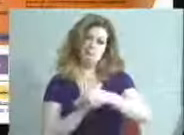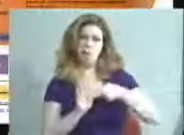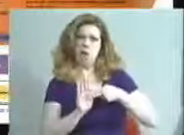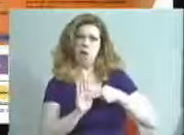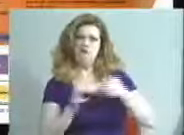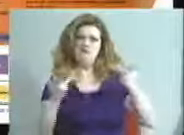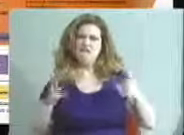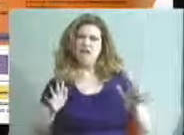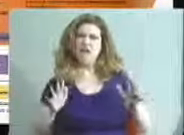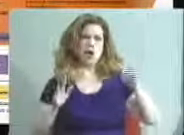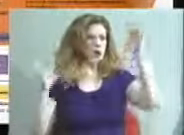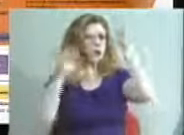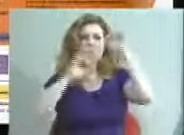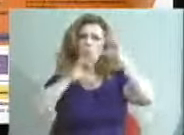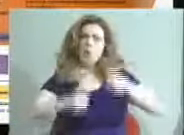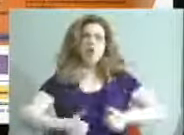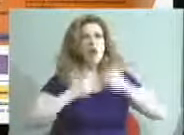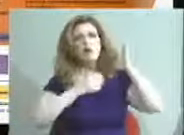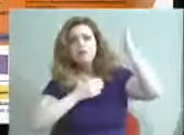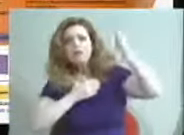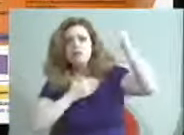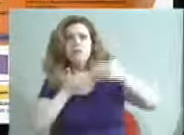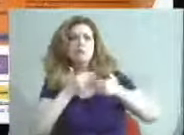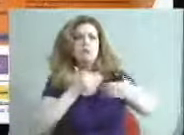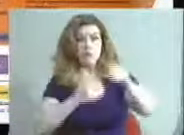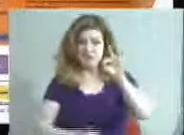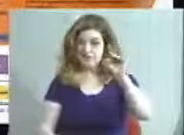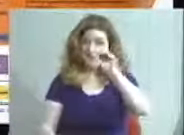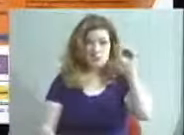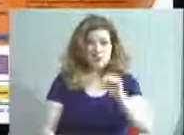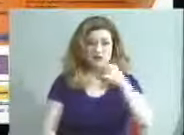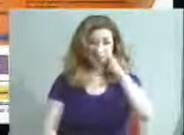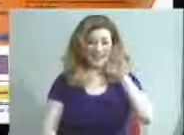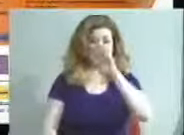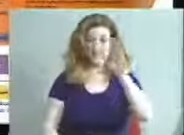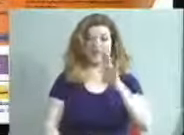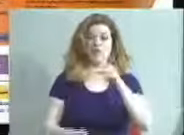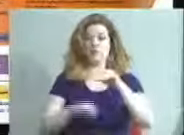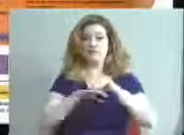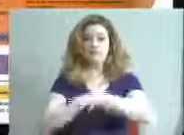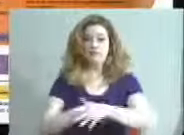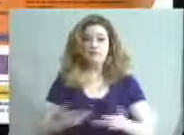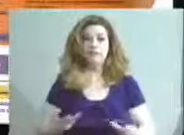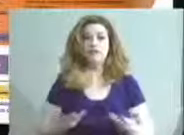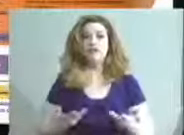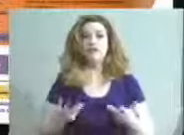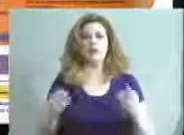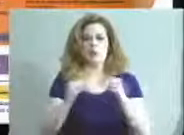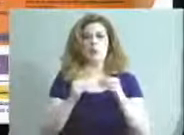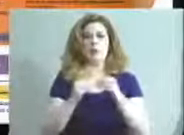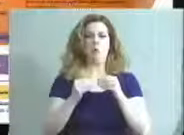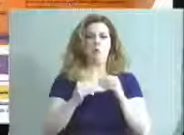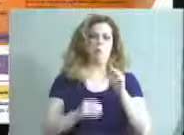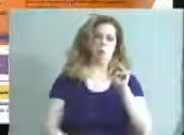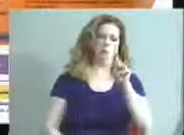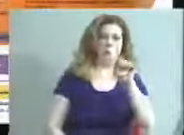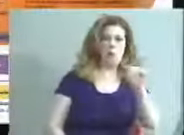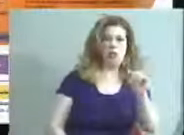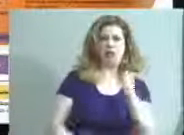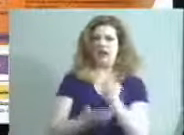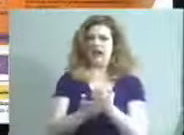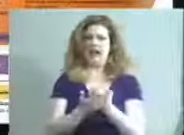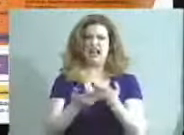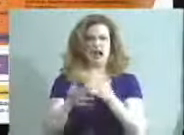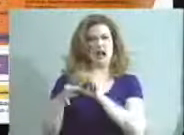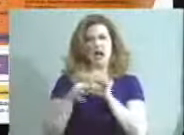even know what life's going to be. But 90% of those kids never get a hit. And morally and economically, that is not right for